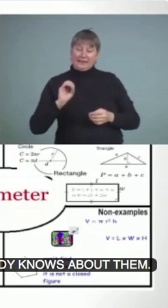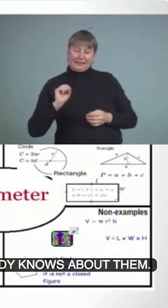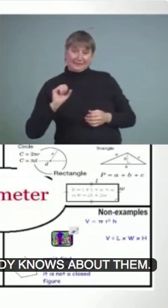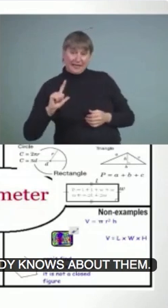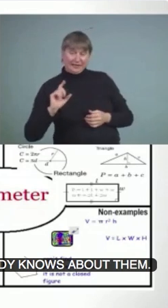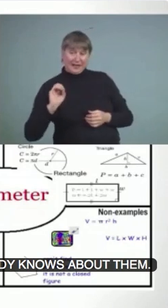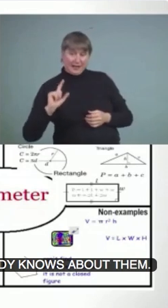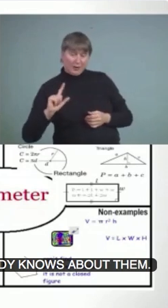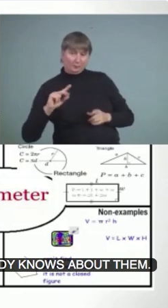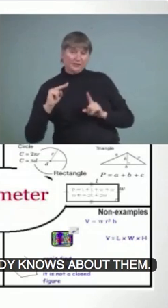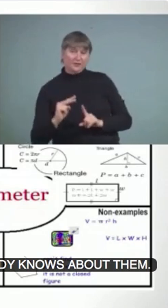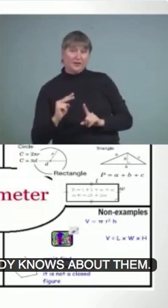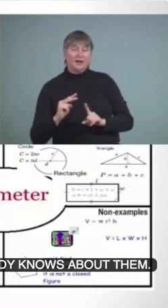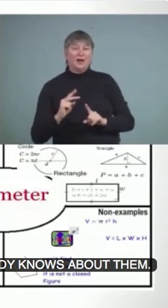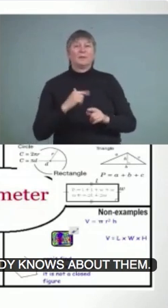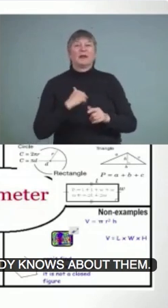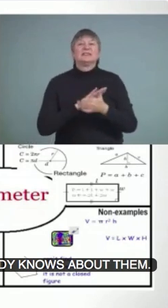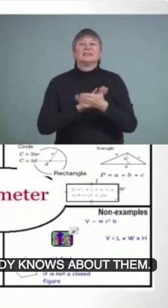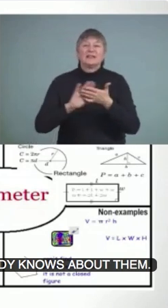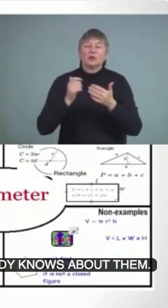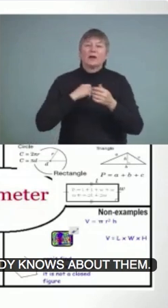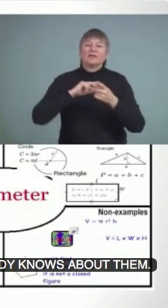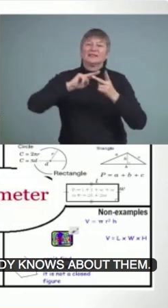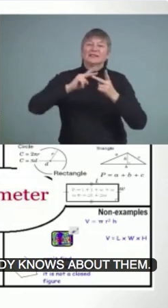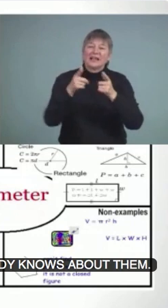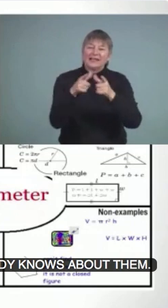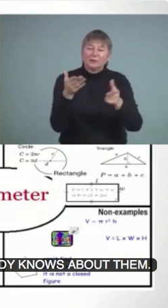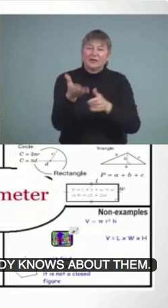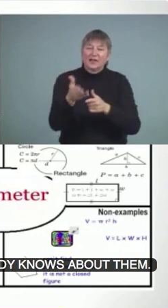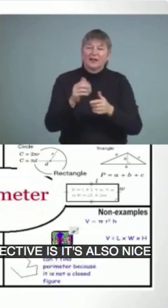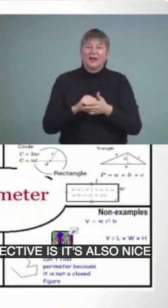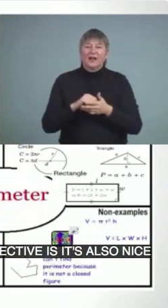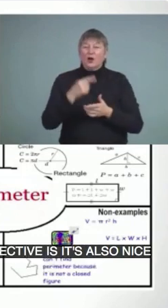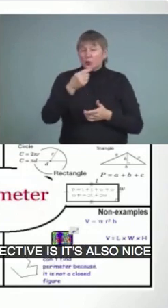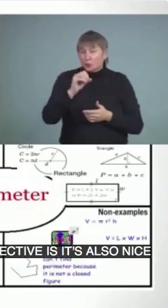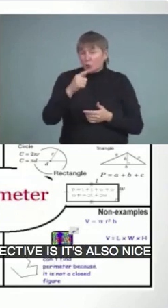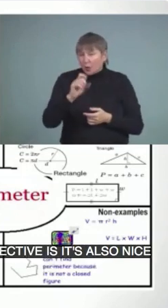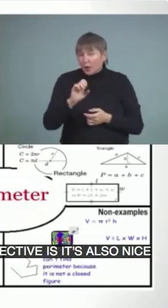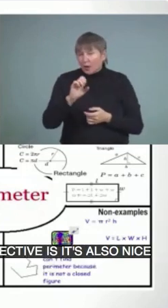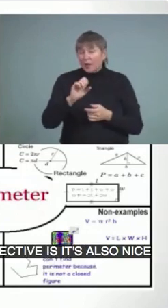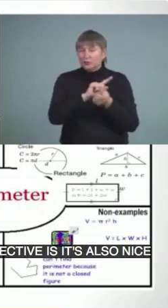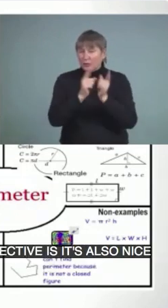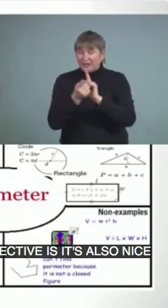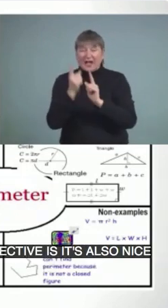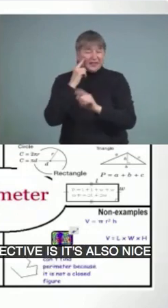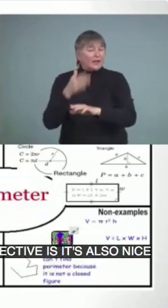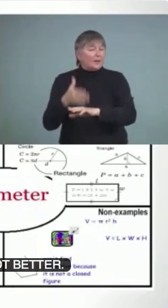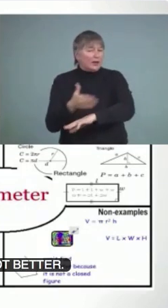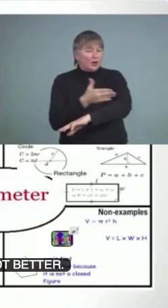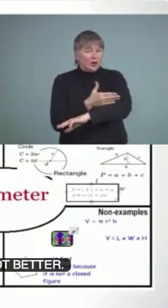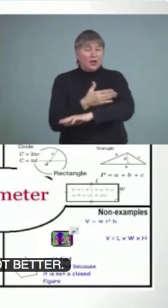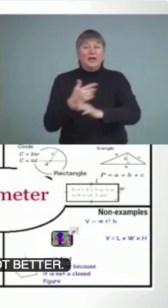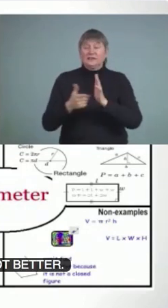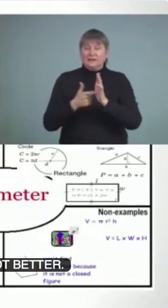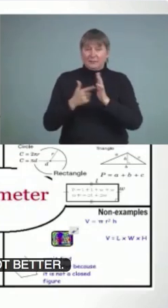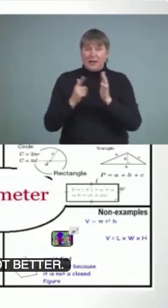is it's also nice to have the translation there. I think our Google Translate is getting a lot better. Sometimes if they know the concept